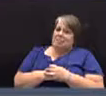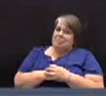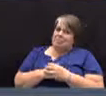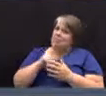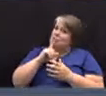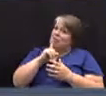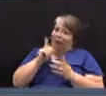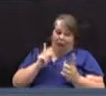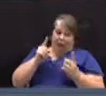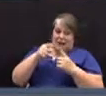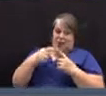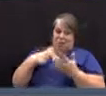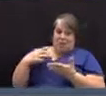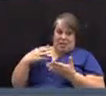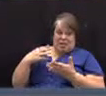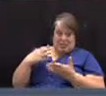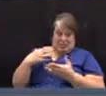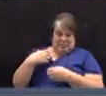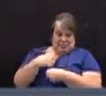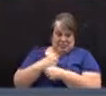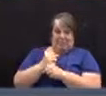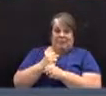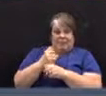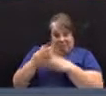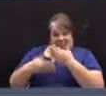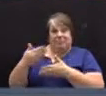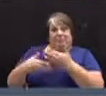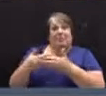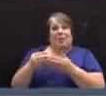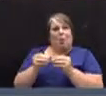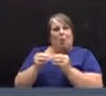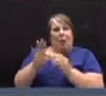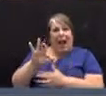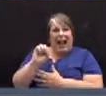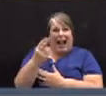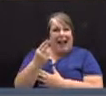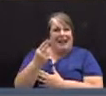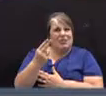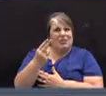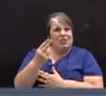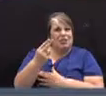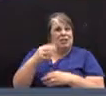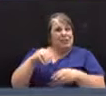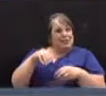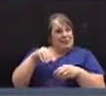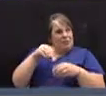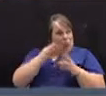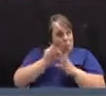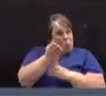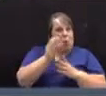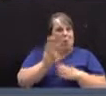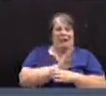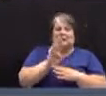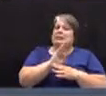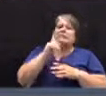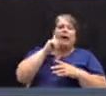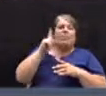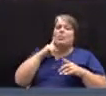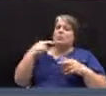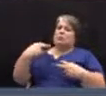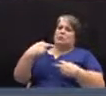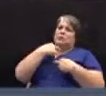we generate more cash on the commercial side of things, we're just going to be in this situation, I believe,